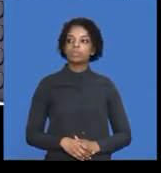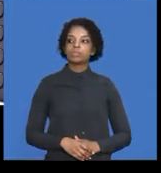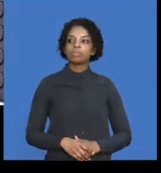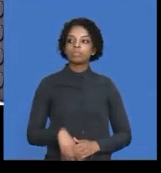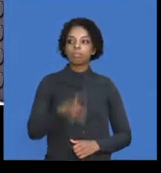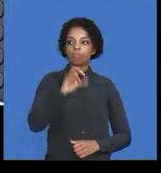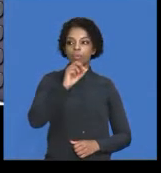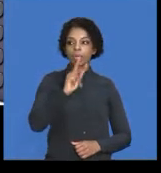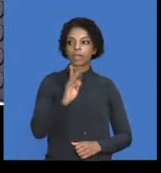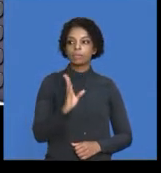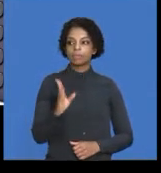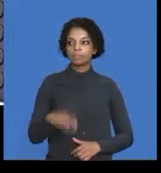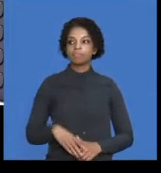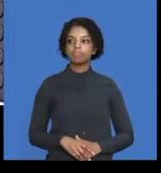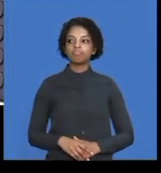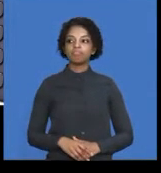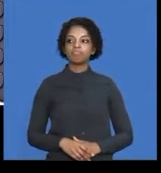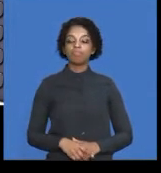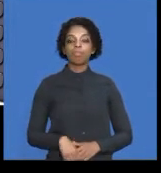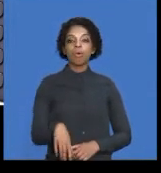Okay? Let's do this.